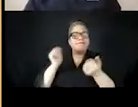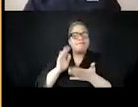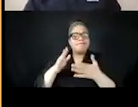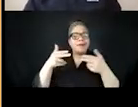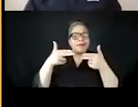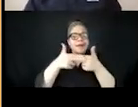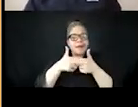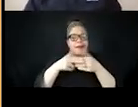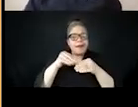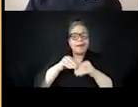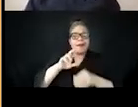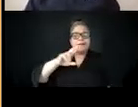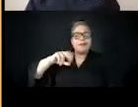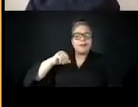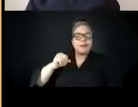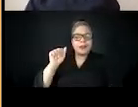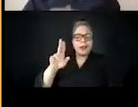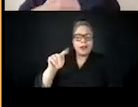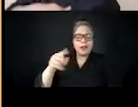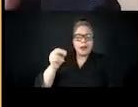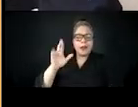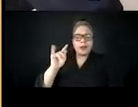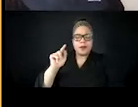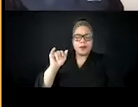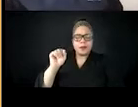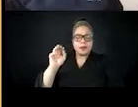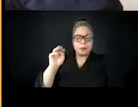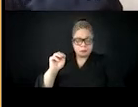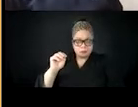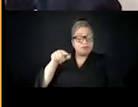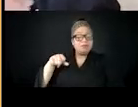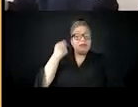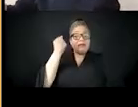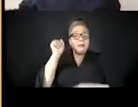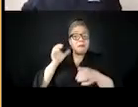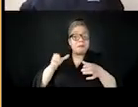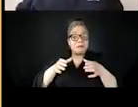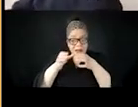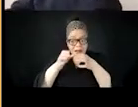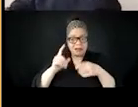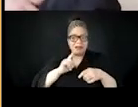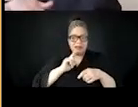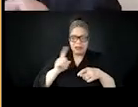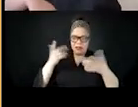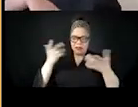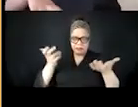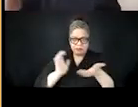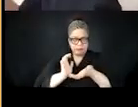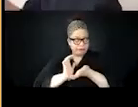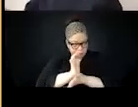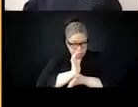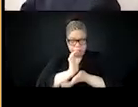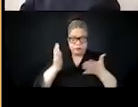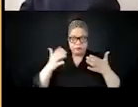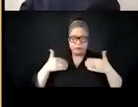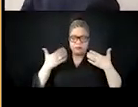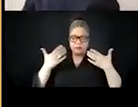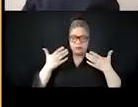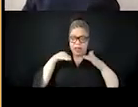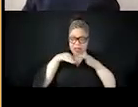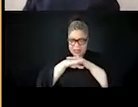access to our folks because our folks over index on social sites and, um, social media,